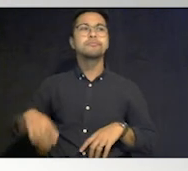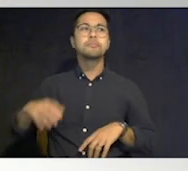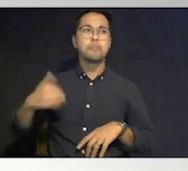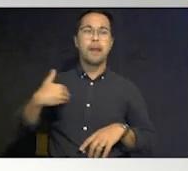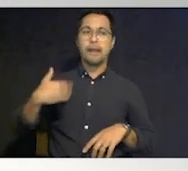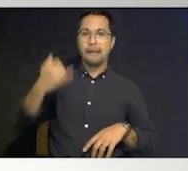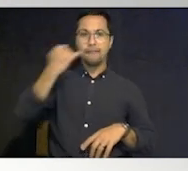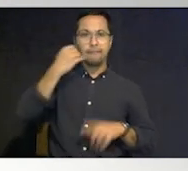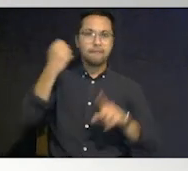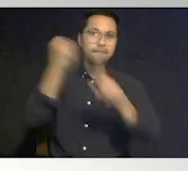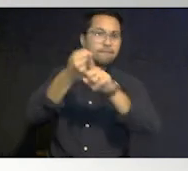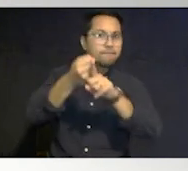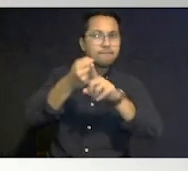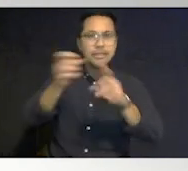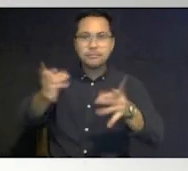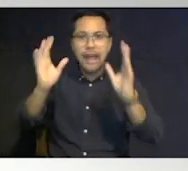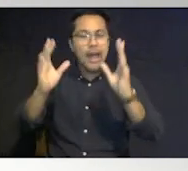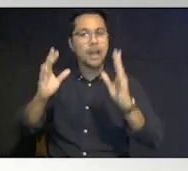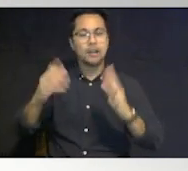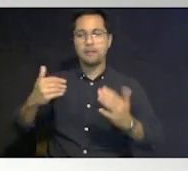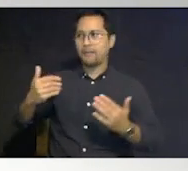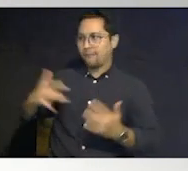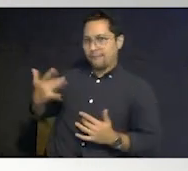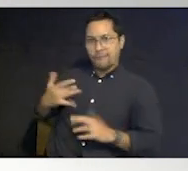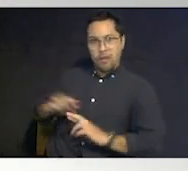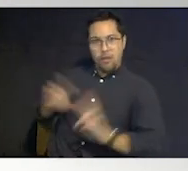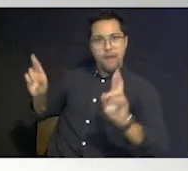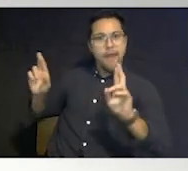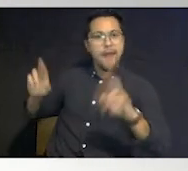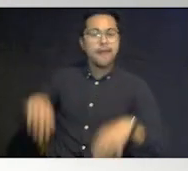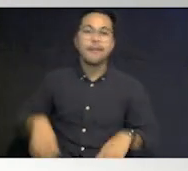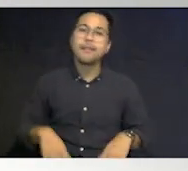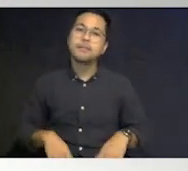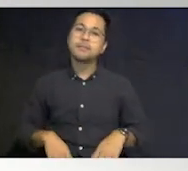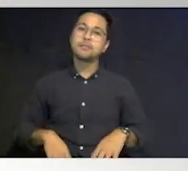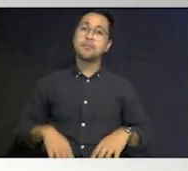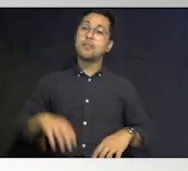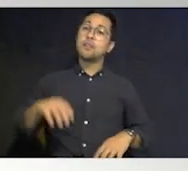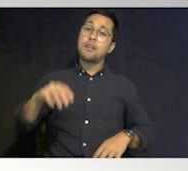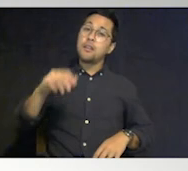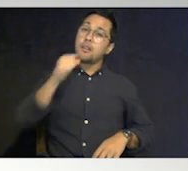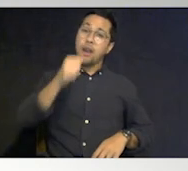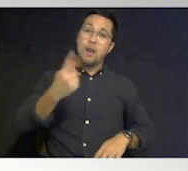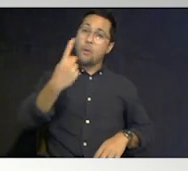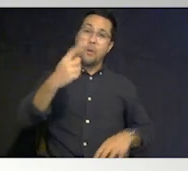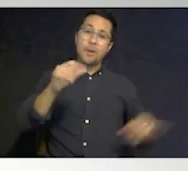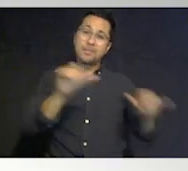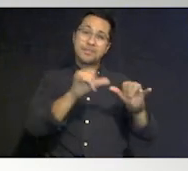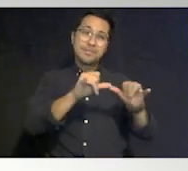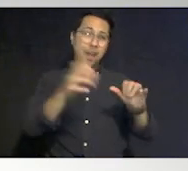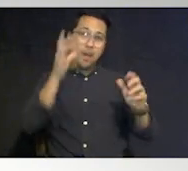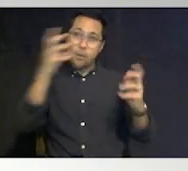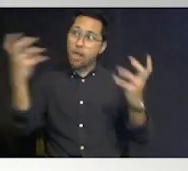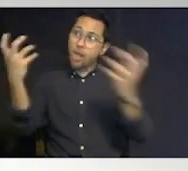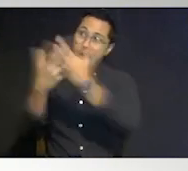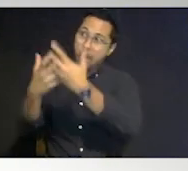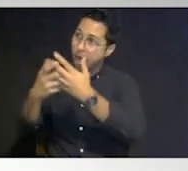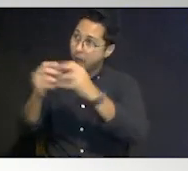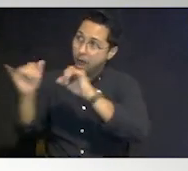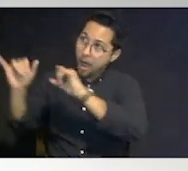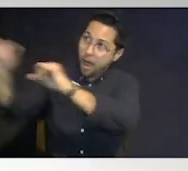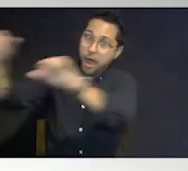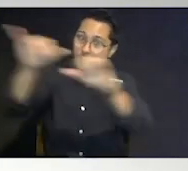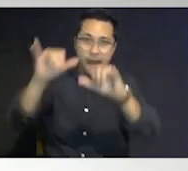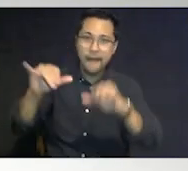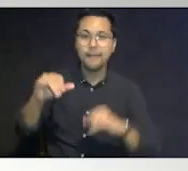ready and in taking away those three important themes that no one size fits all if you've seen one disaster you've seen one disaster